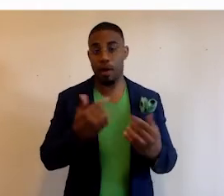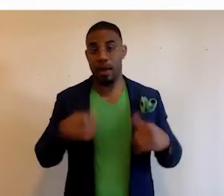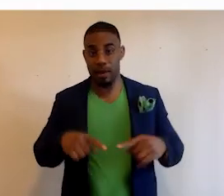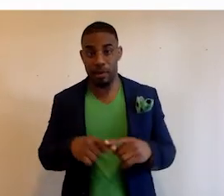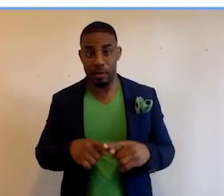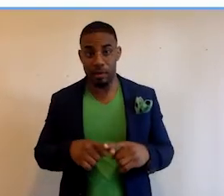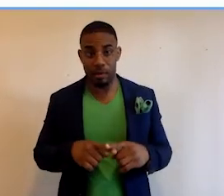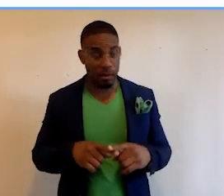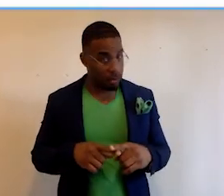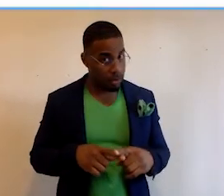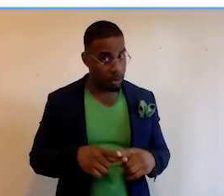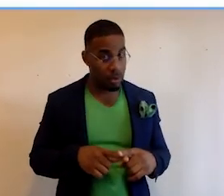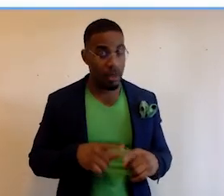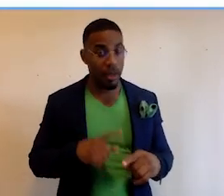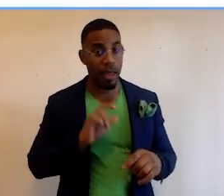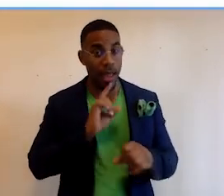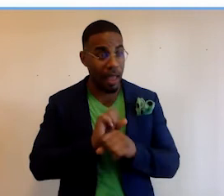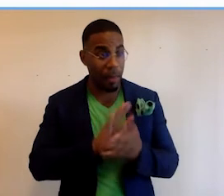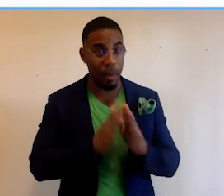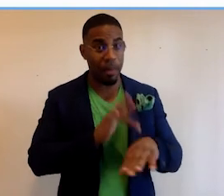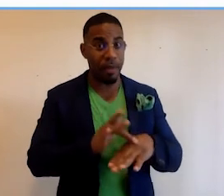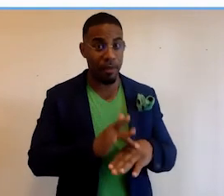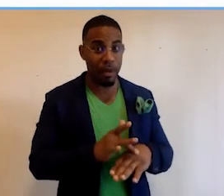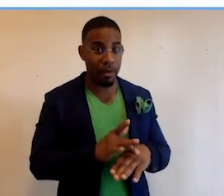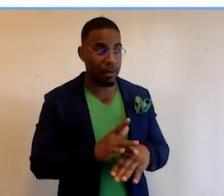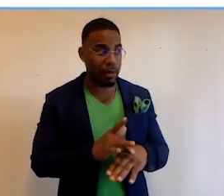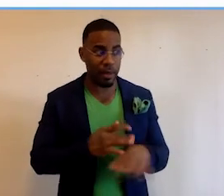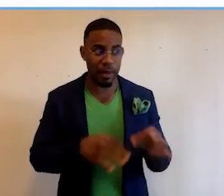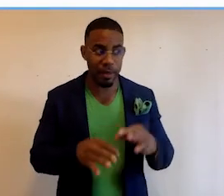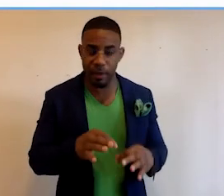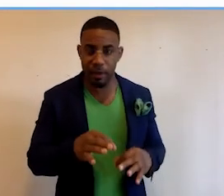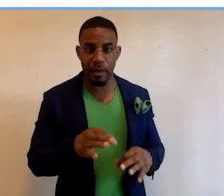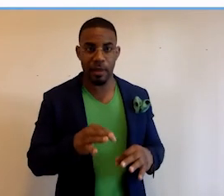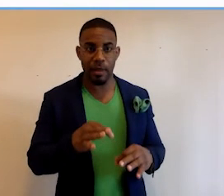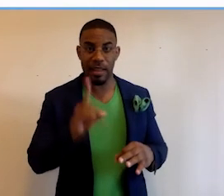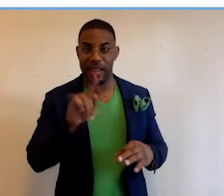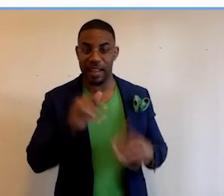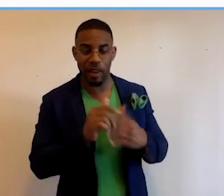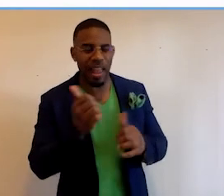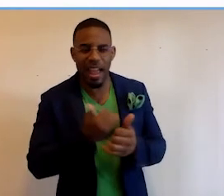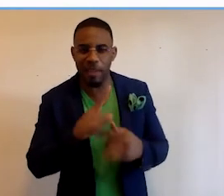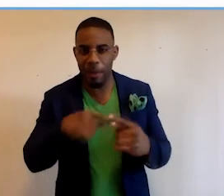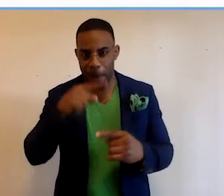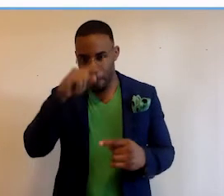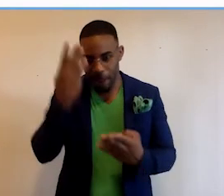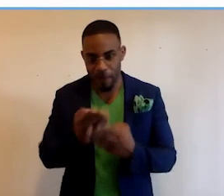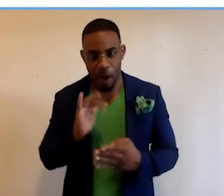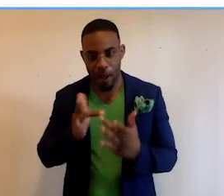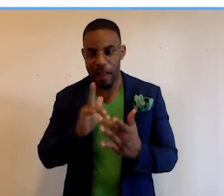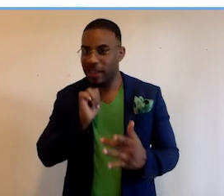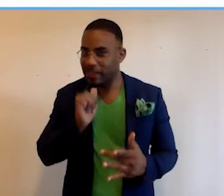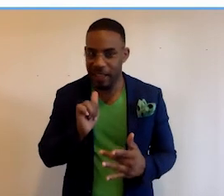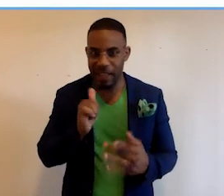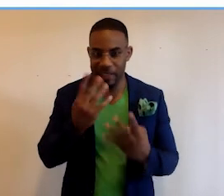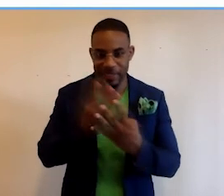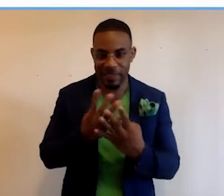us for Wagner College actually becomes available and is fed. It's data-driven. Everything about Black Facts, our site is not